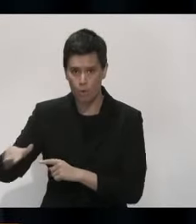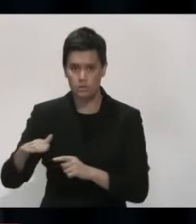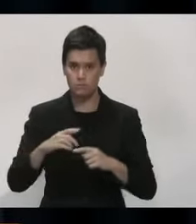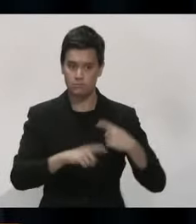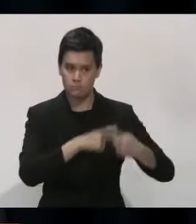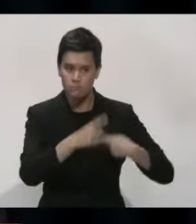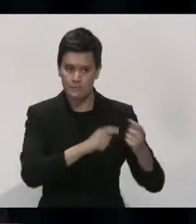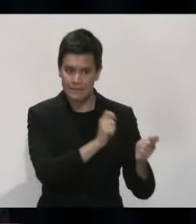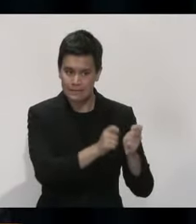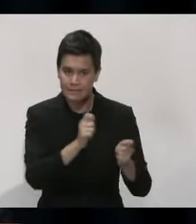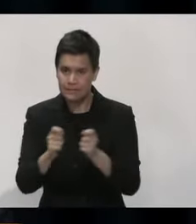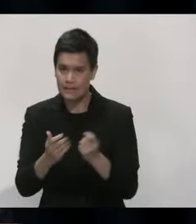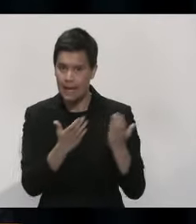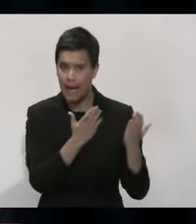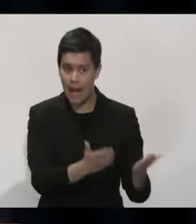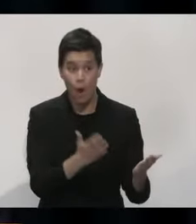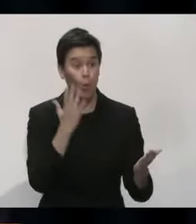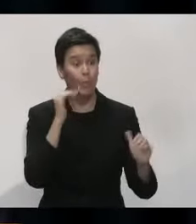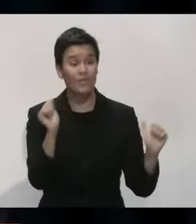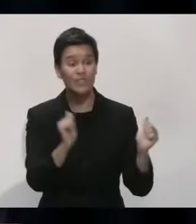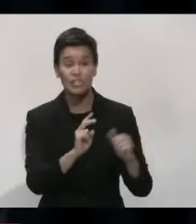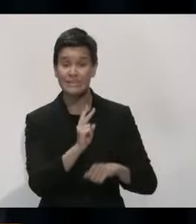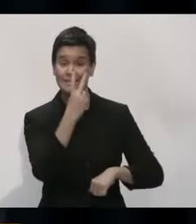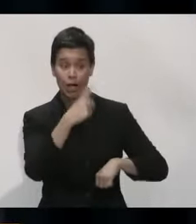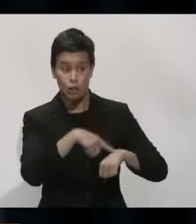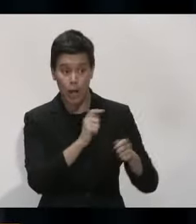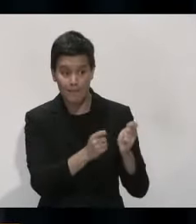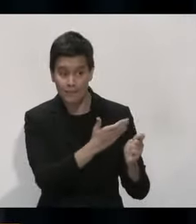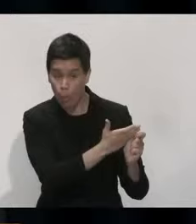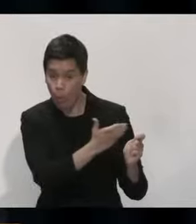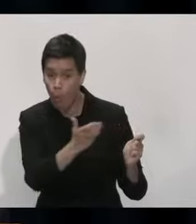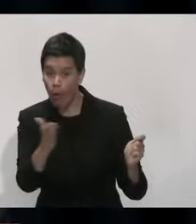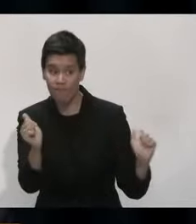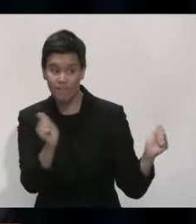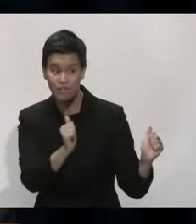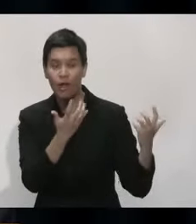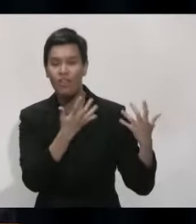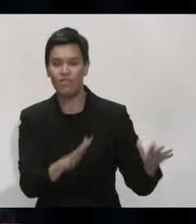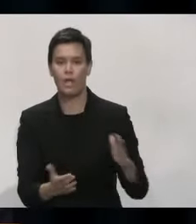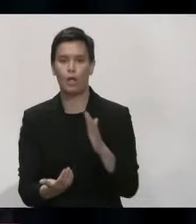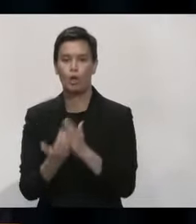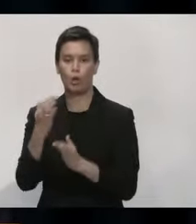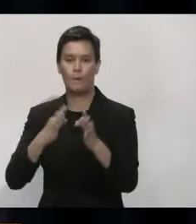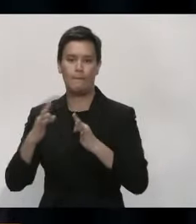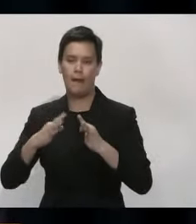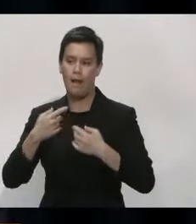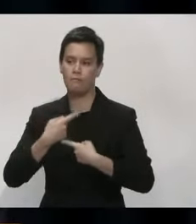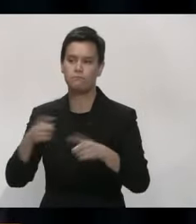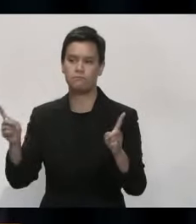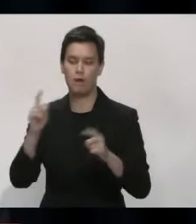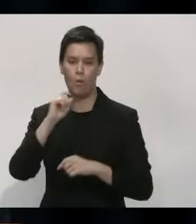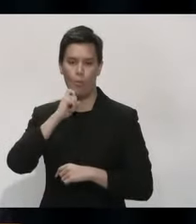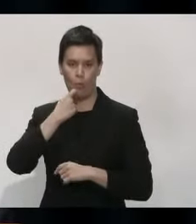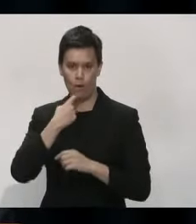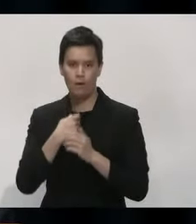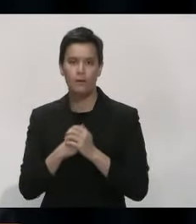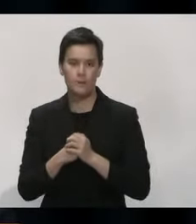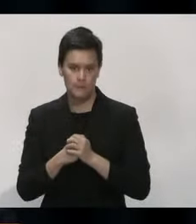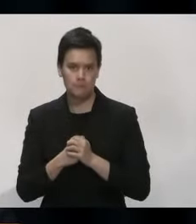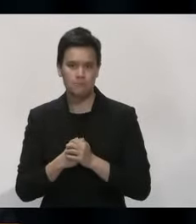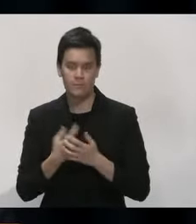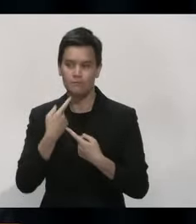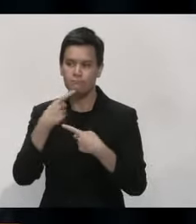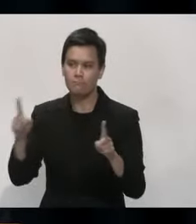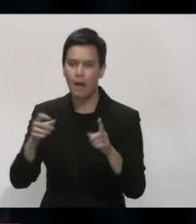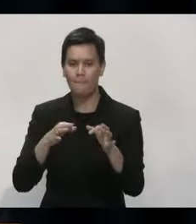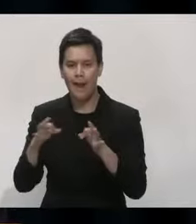from there onwards. So we'll be releasing further information about that before the end of this week as to who will need to be tested on an ongoing